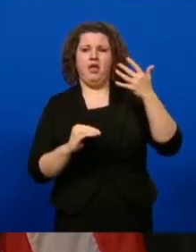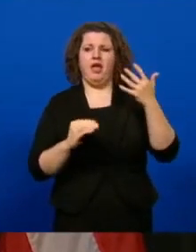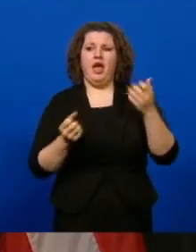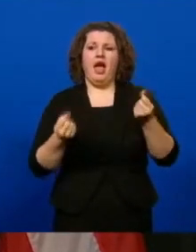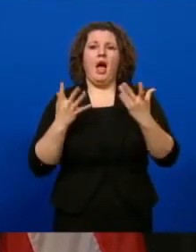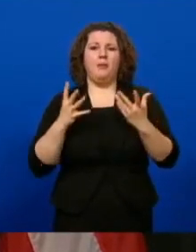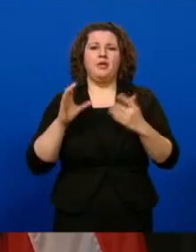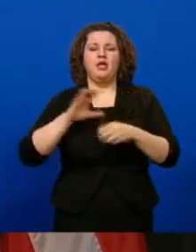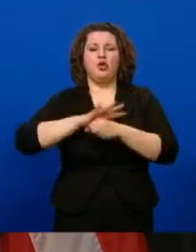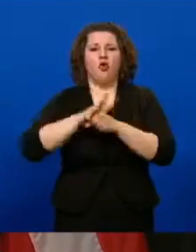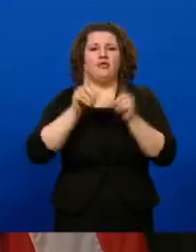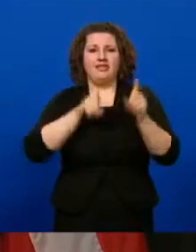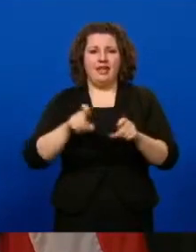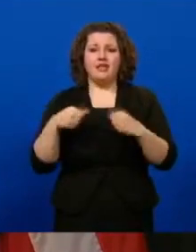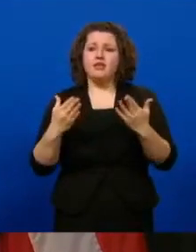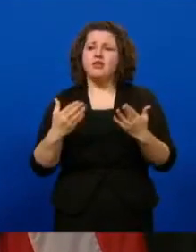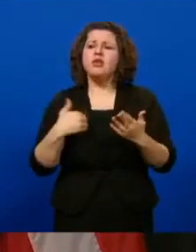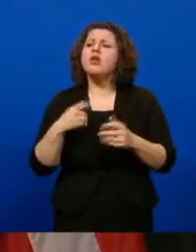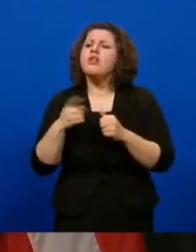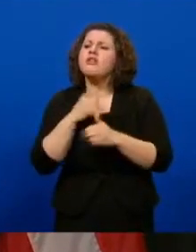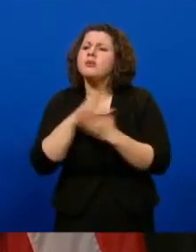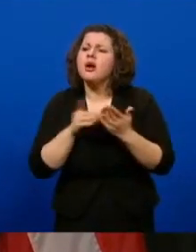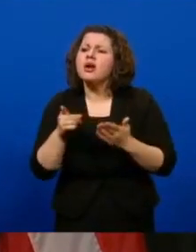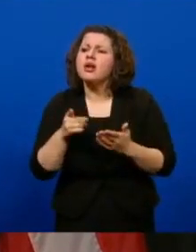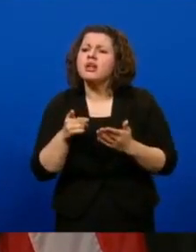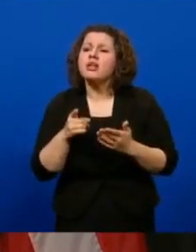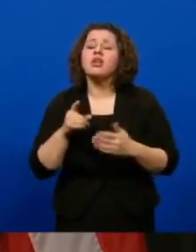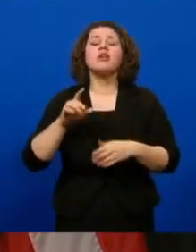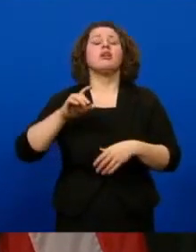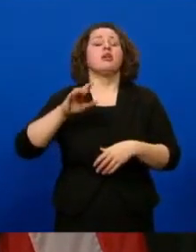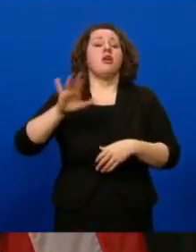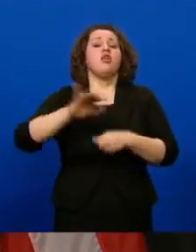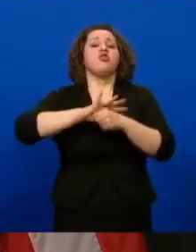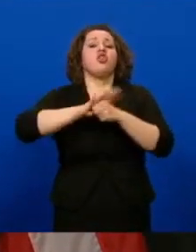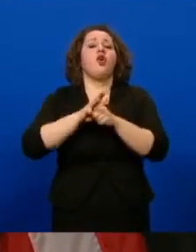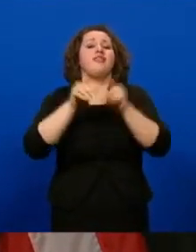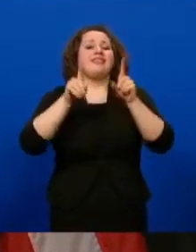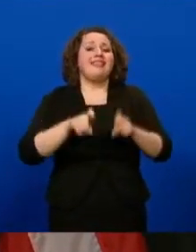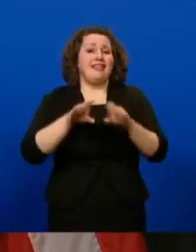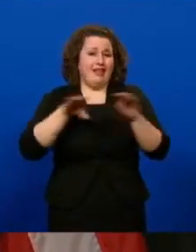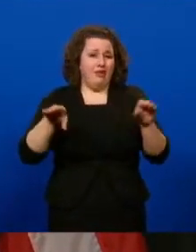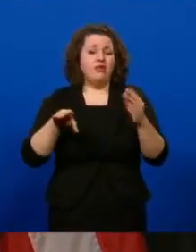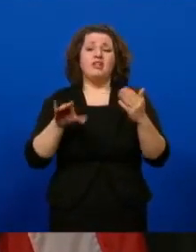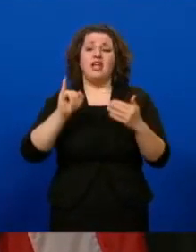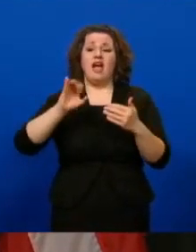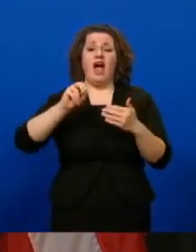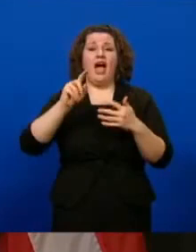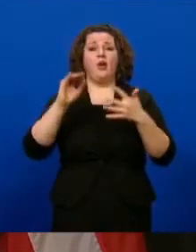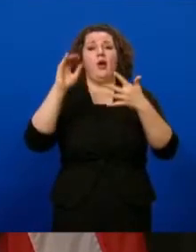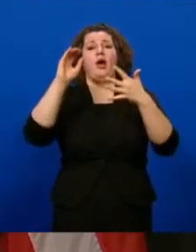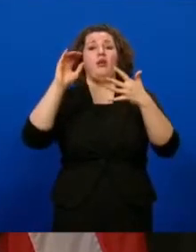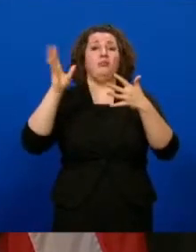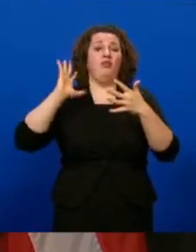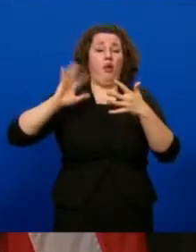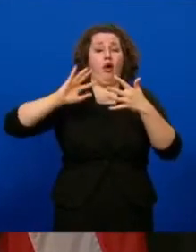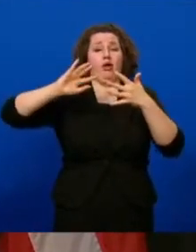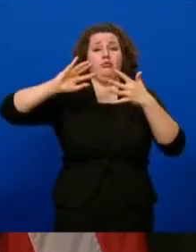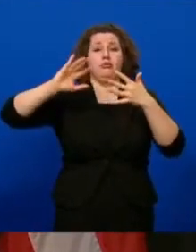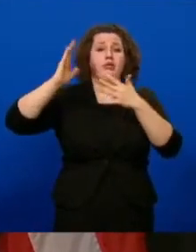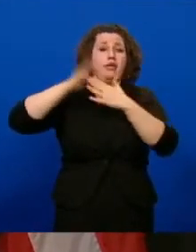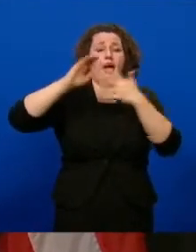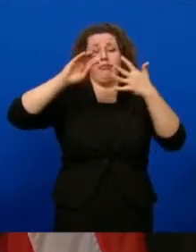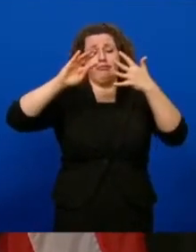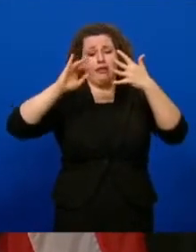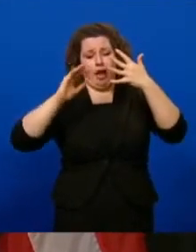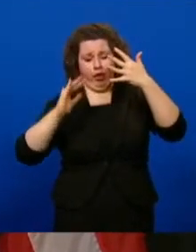COVID tests that are being administered. catch the first page. COVID testing levels. Yeah. Iowa has fallen into the bottom tier of states in terms of